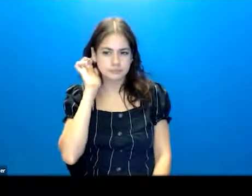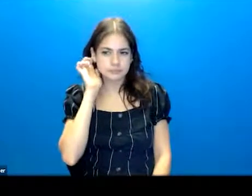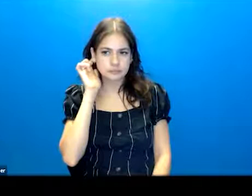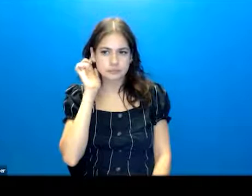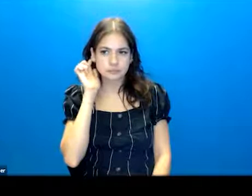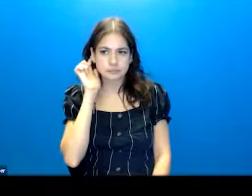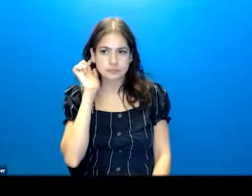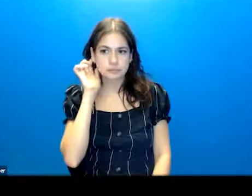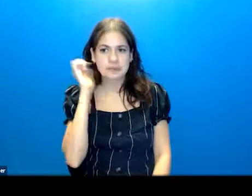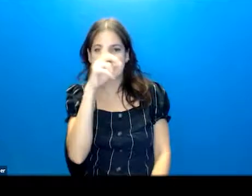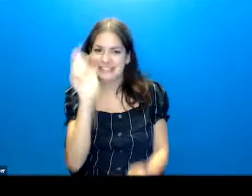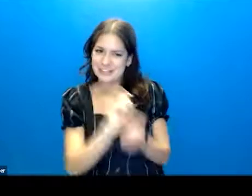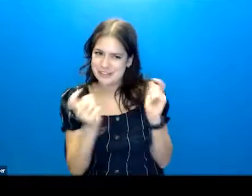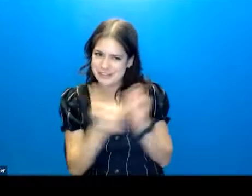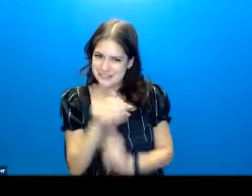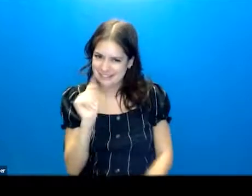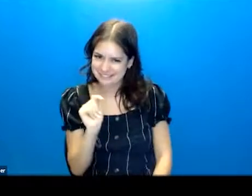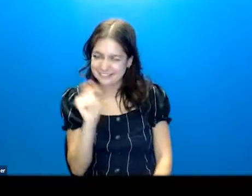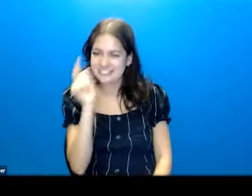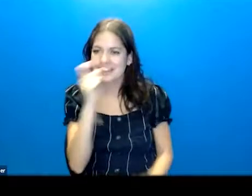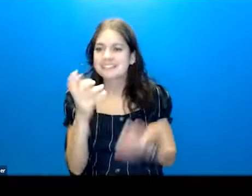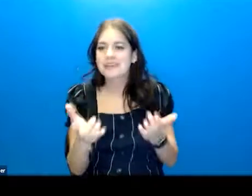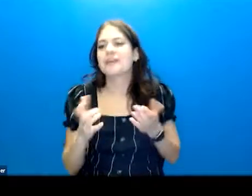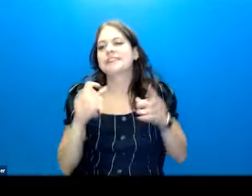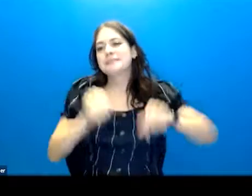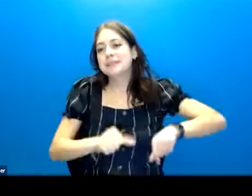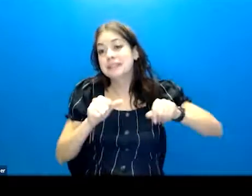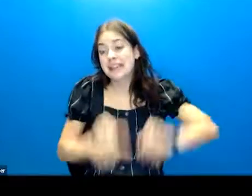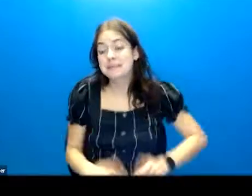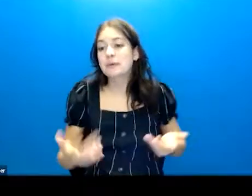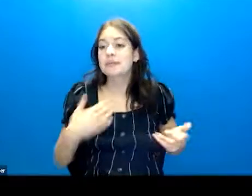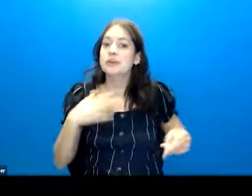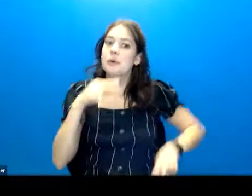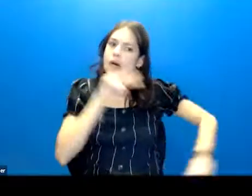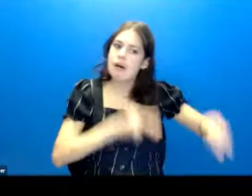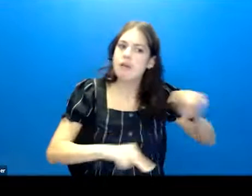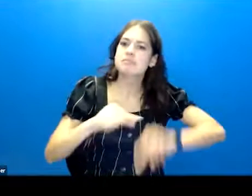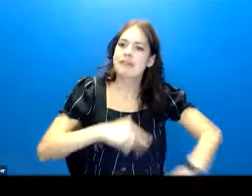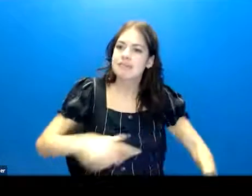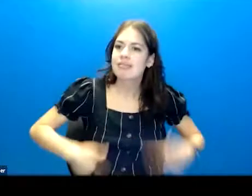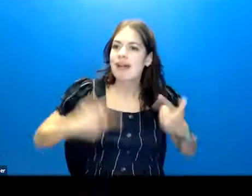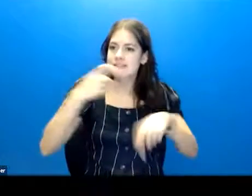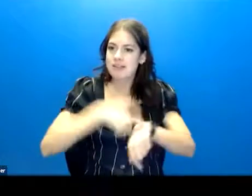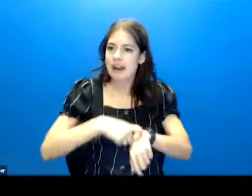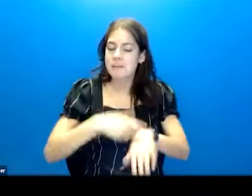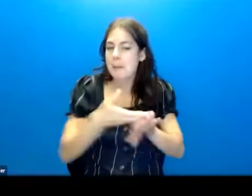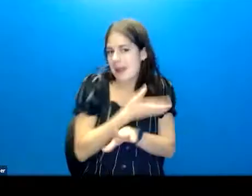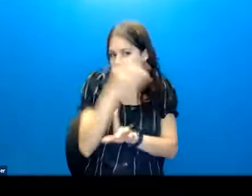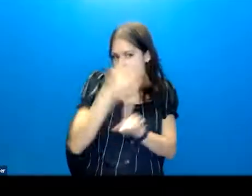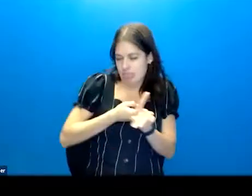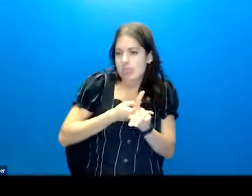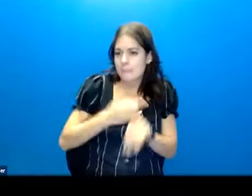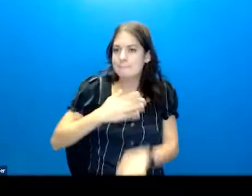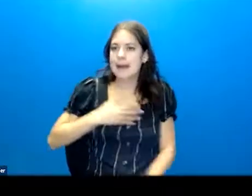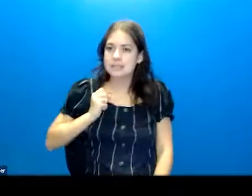And that's because I changed it, because I wanted to be able to assess lifetime and past month. My